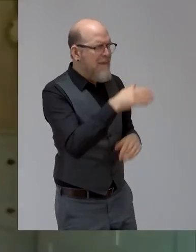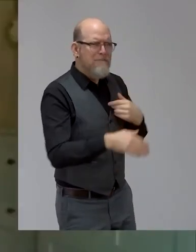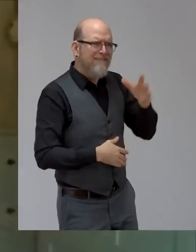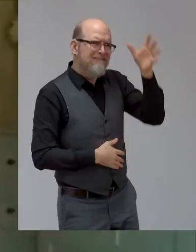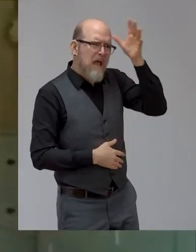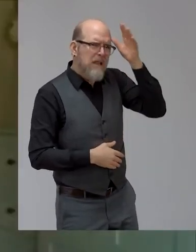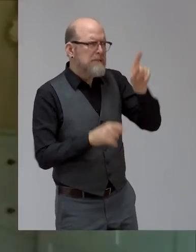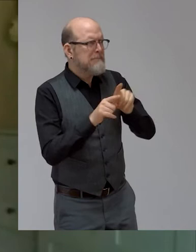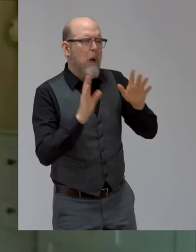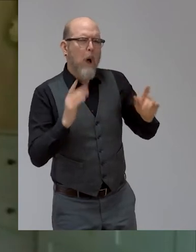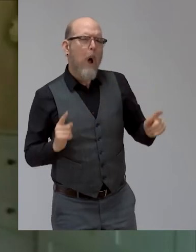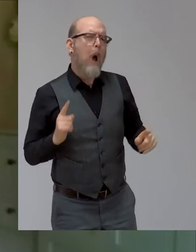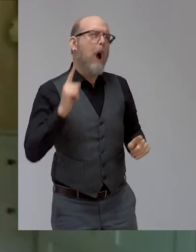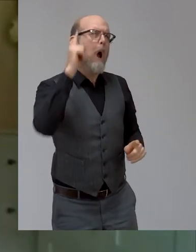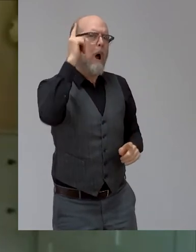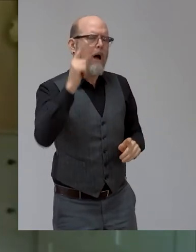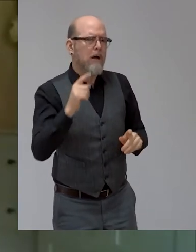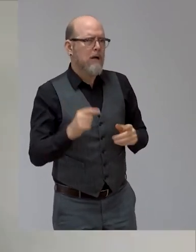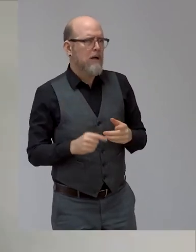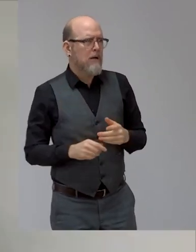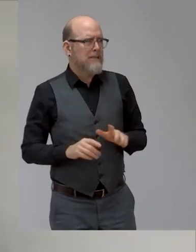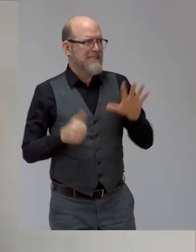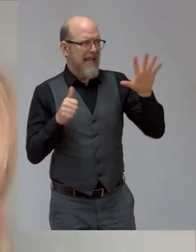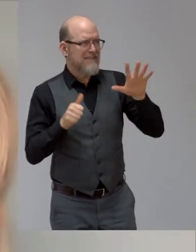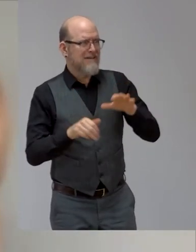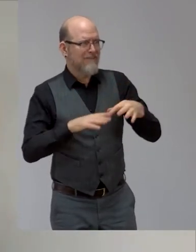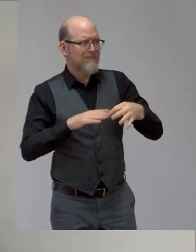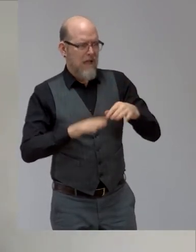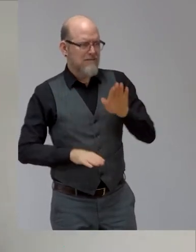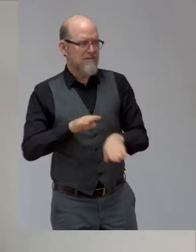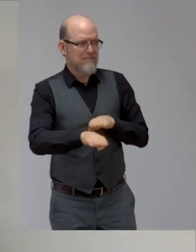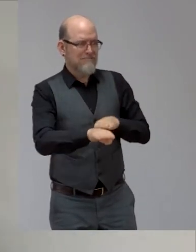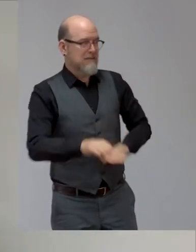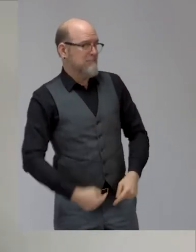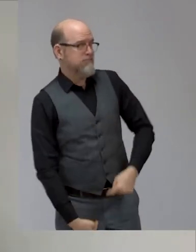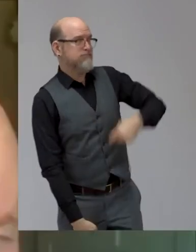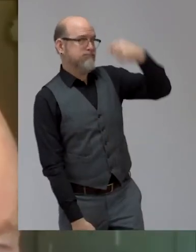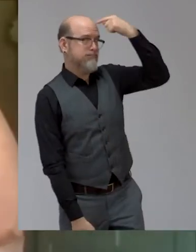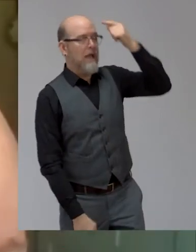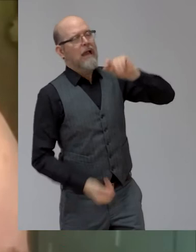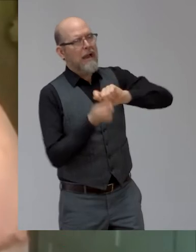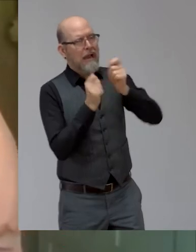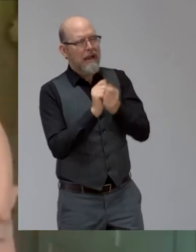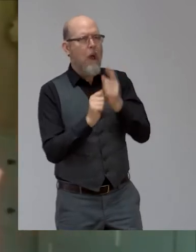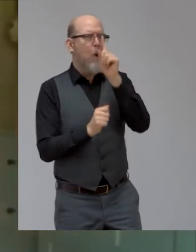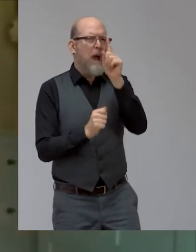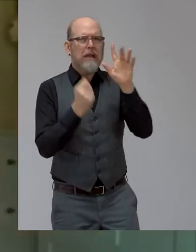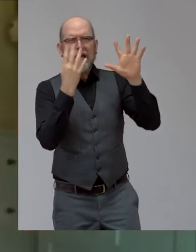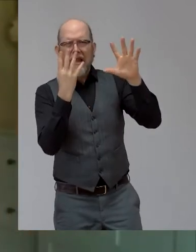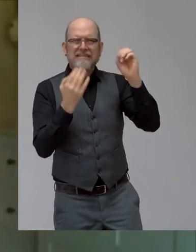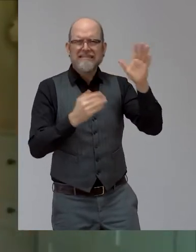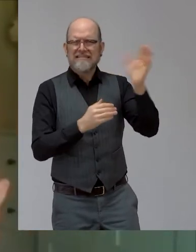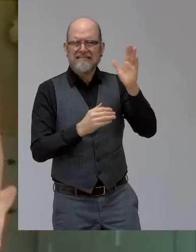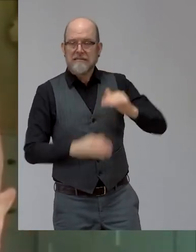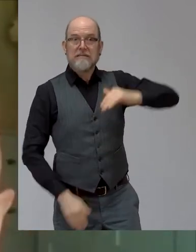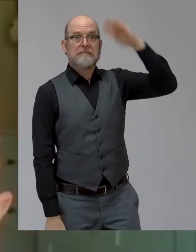tall and sadly gets you into the second row guaranteed. Six foot four, you can just about blag it to, to get into the, you know, the back